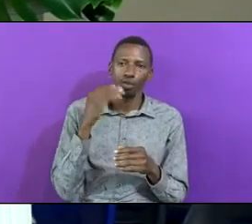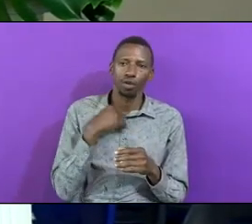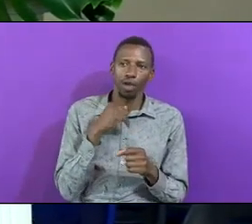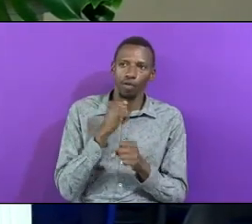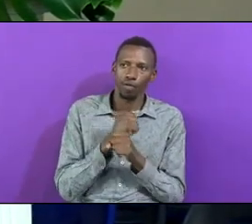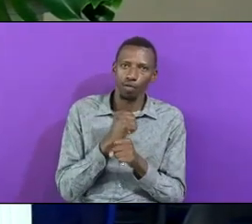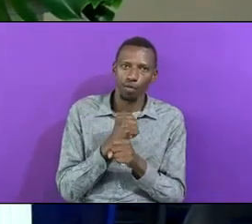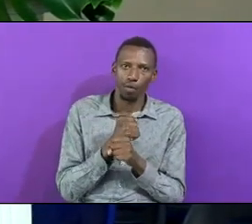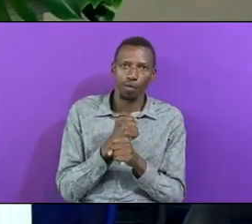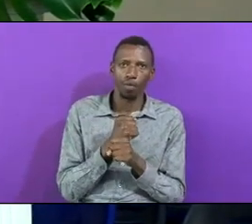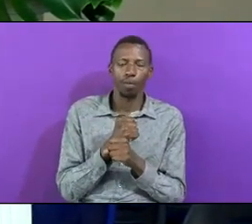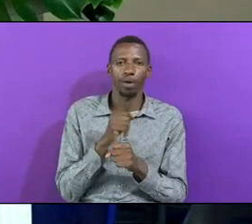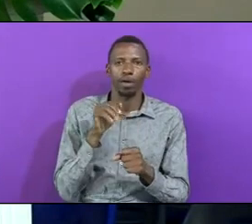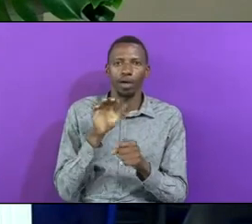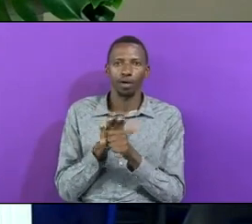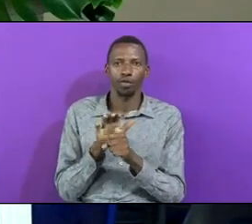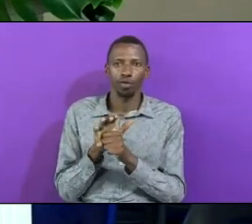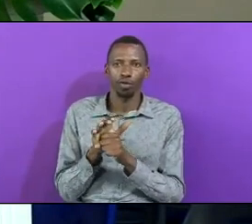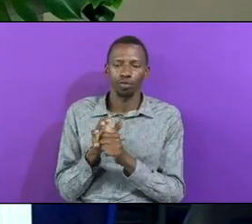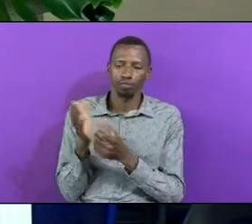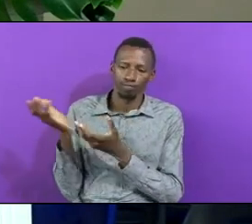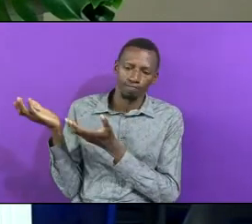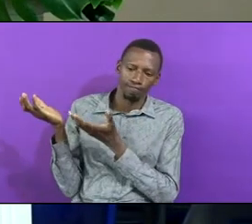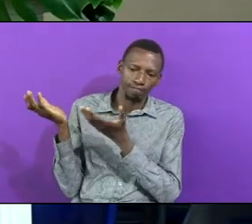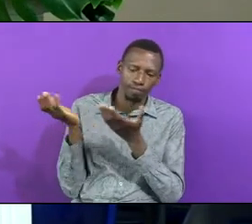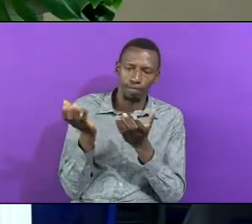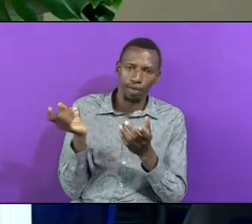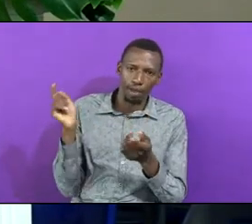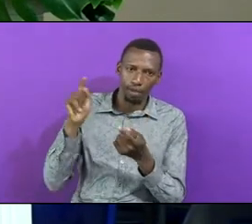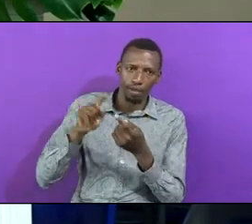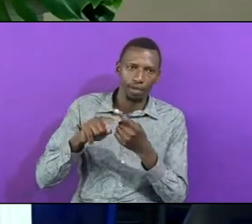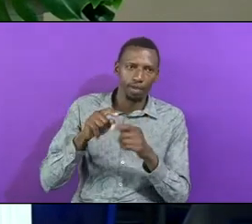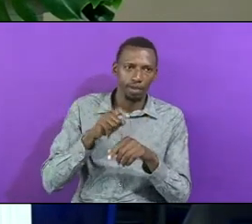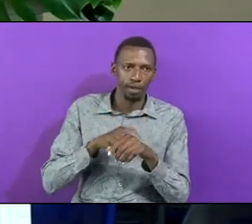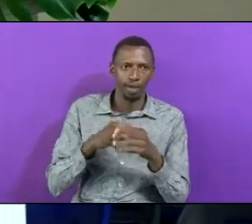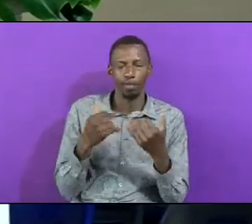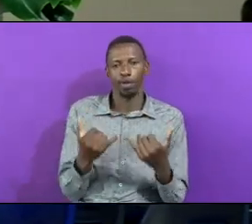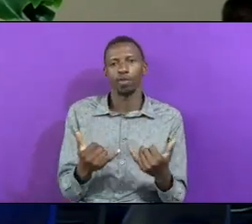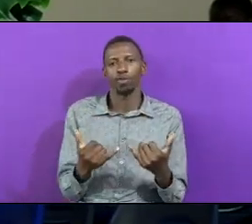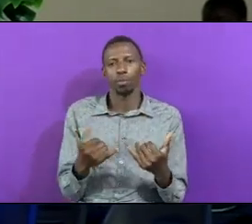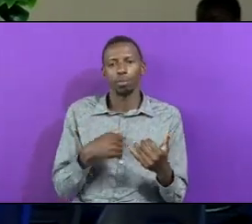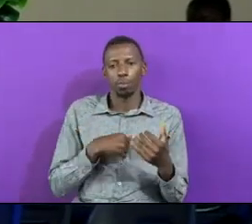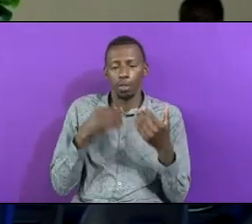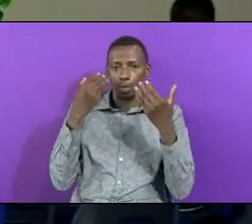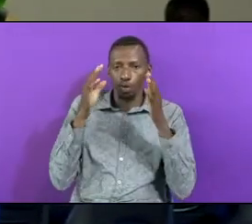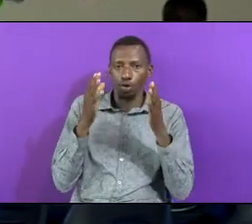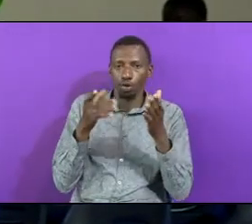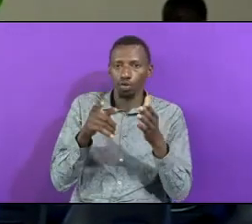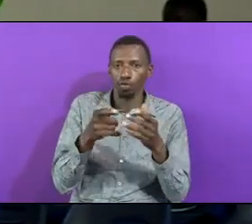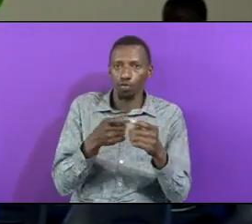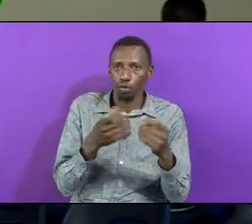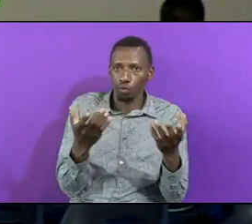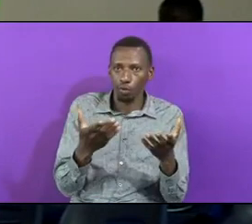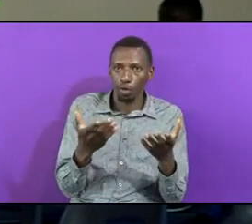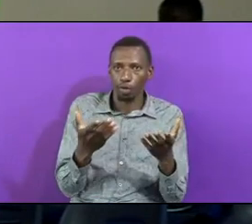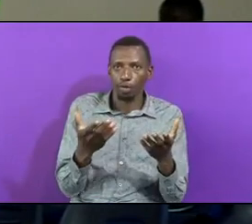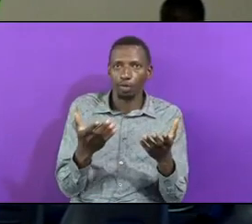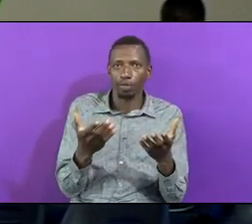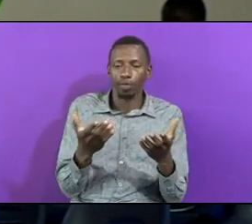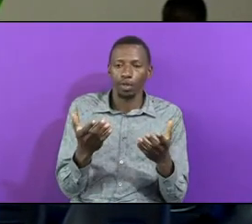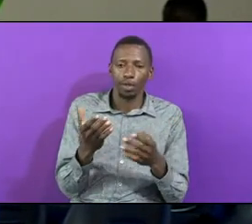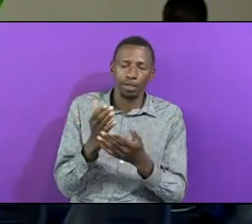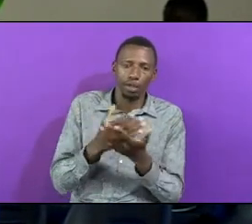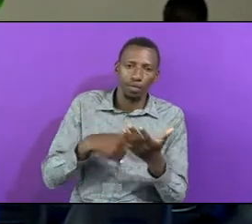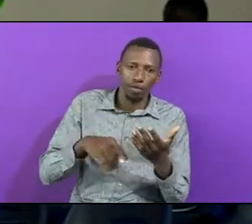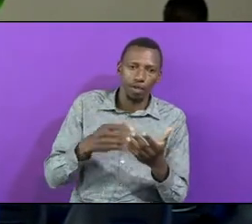So Much To Bring Me Up To The Point Where I Am I Don't Know Where He Has Brought You From Some Of Us Were Facing Terrible Rune Out